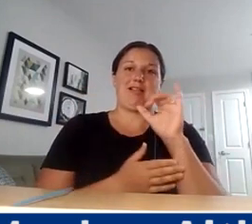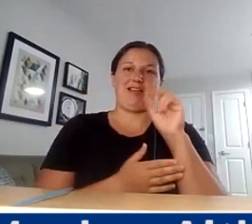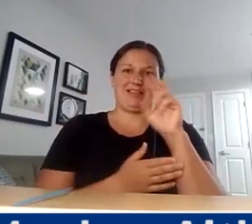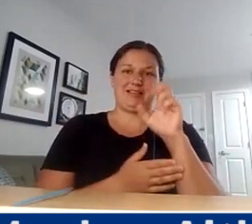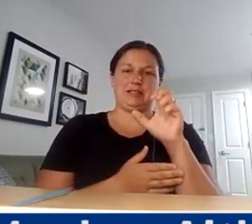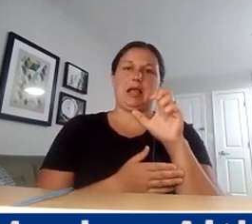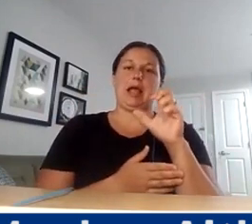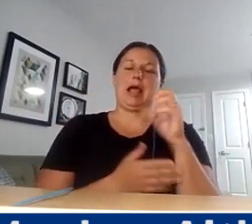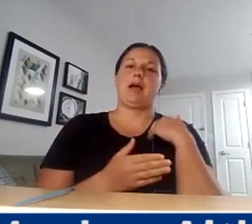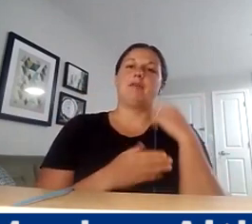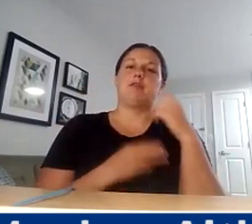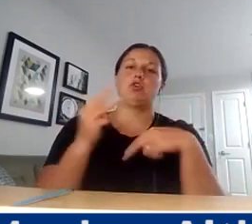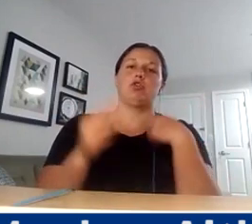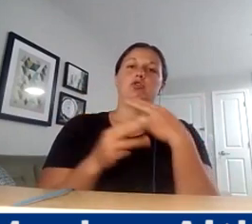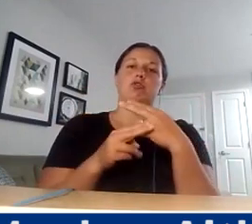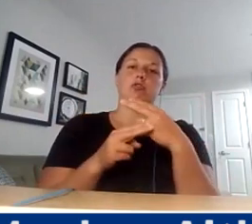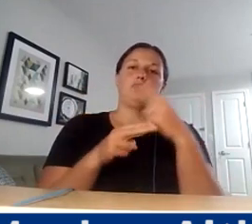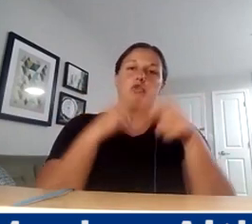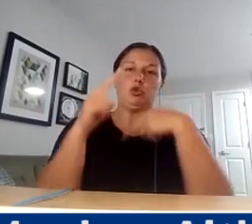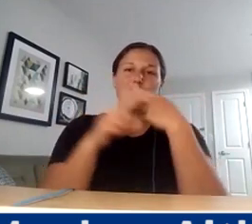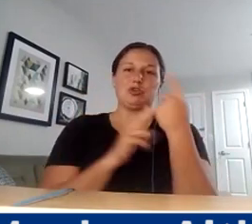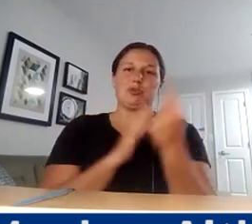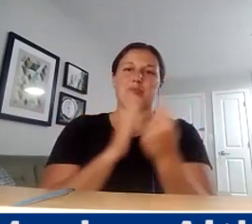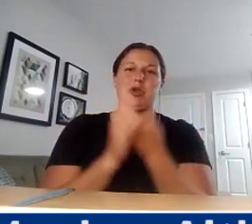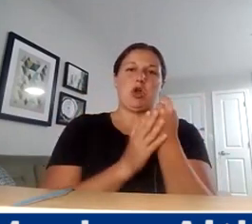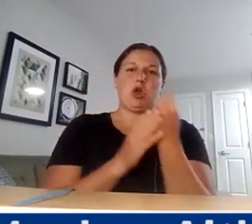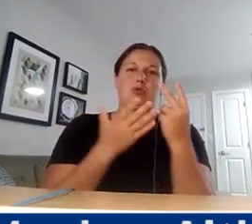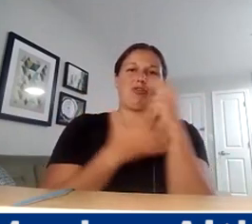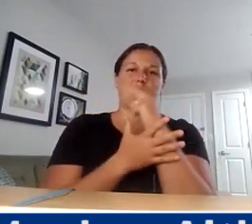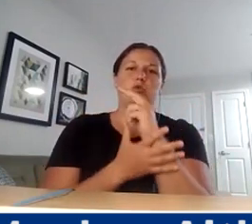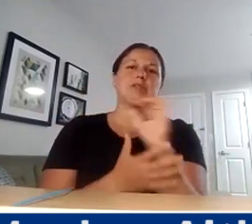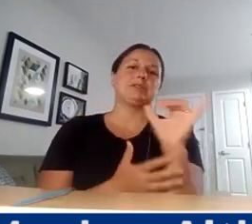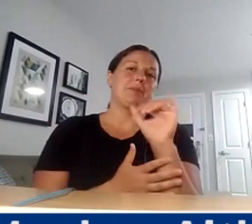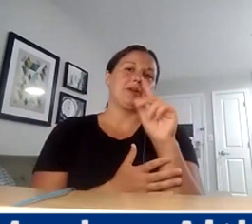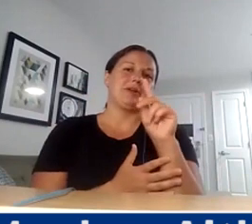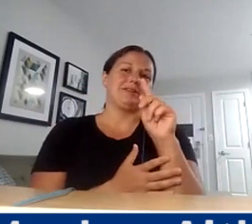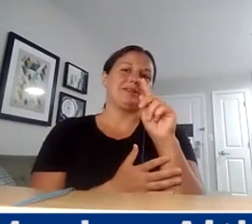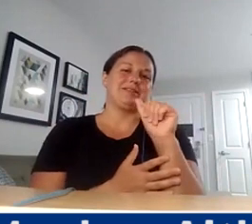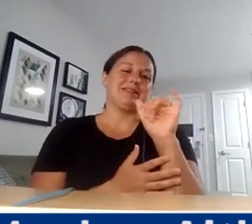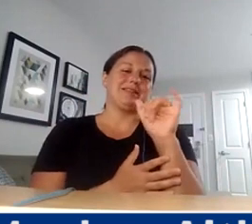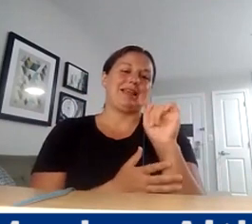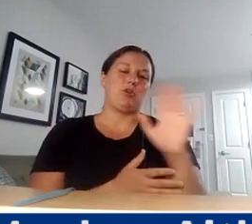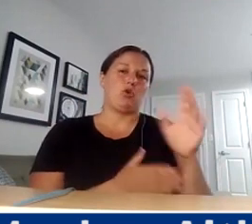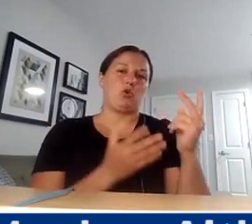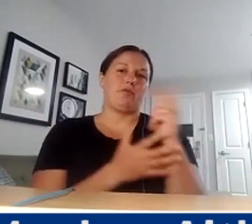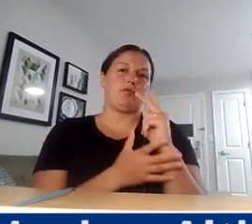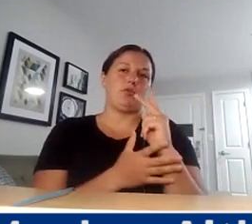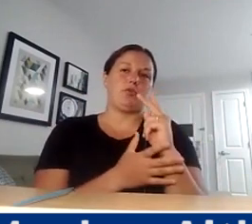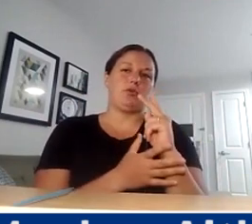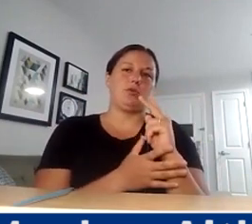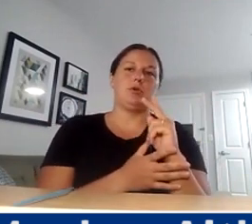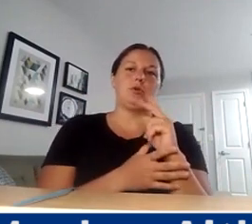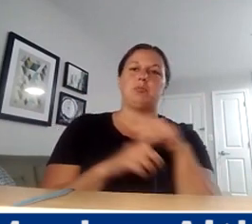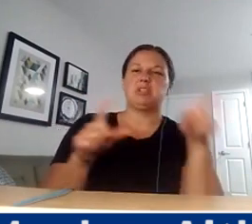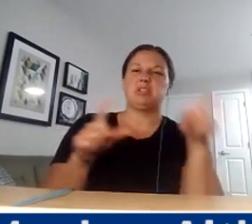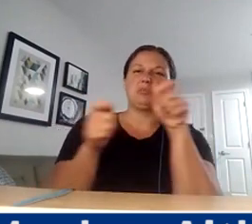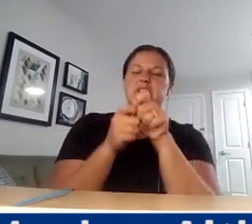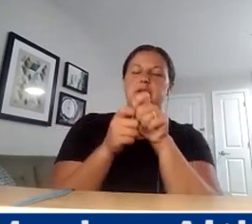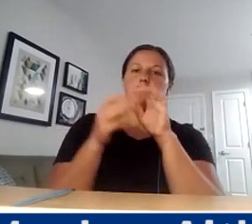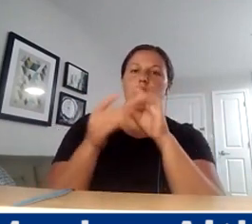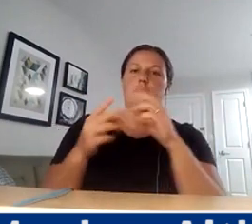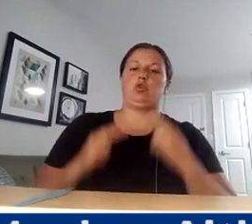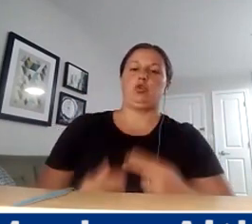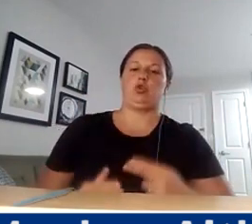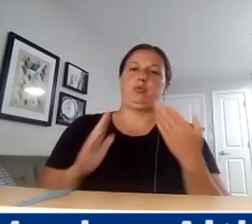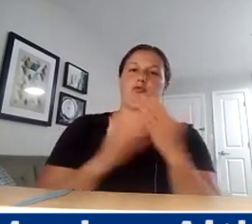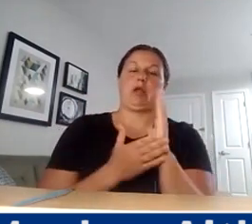which is much like the review that Kate is doing, sort of how are we doing about human rights in Pittsburgh and there is a national review that